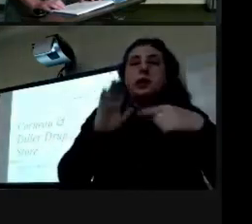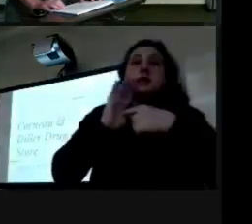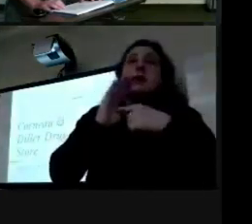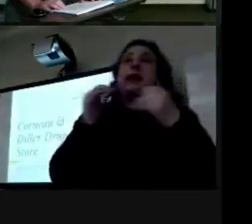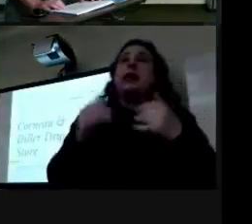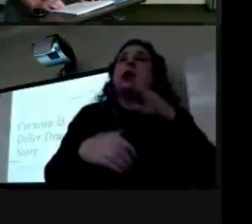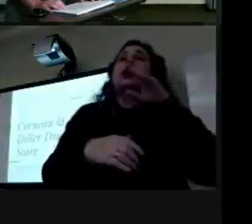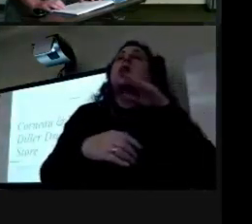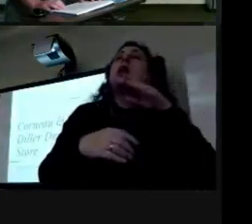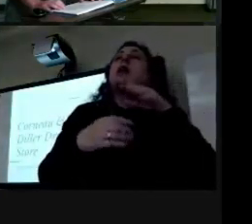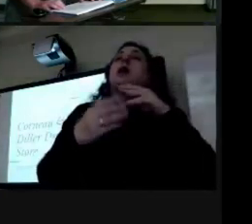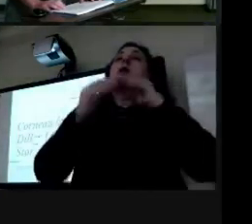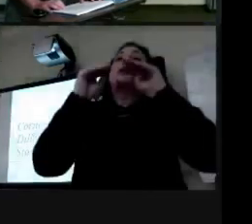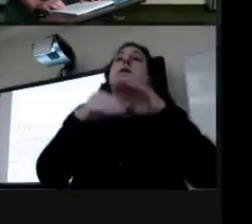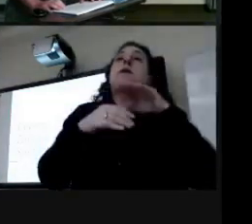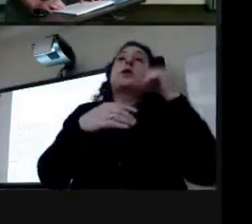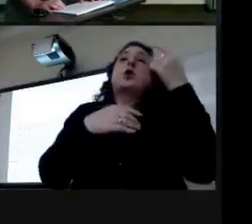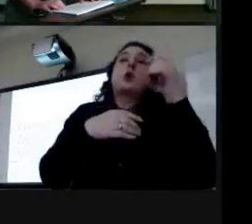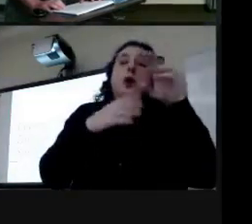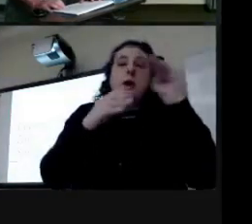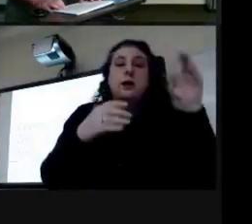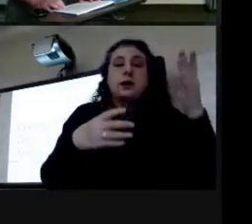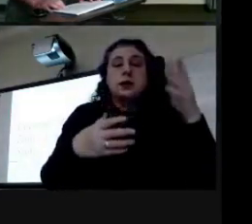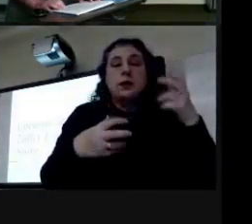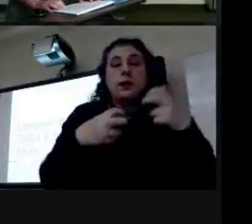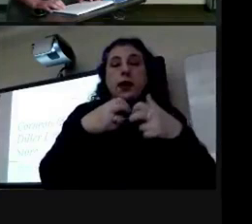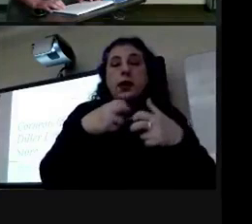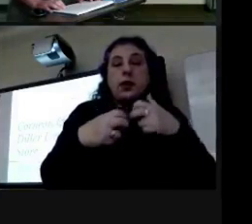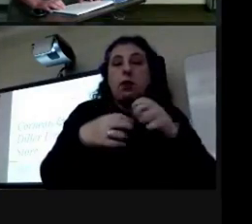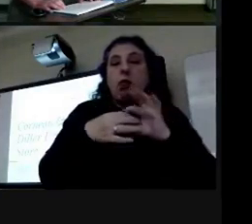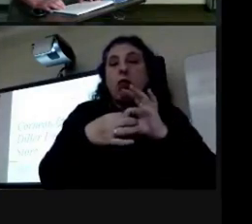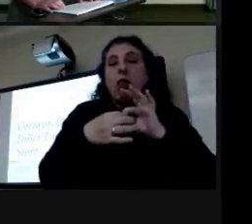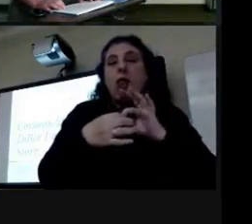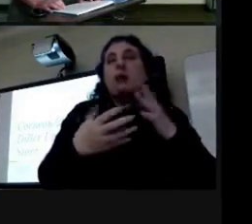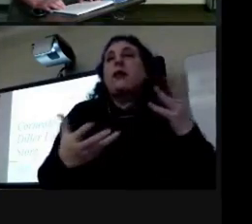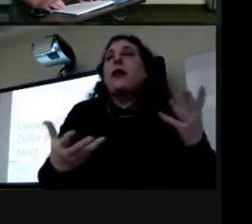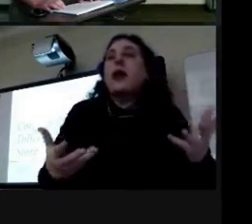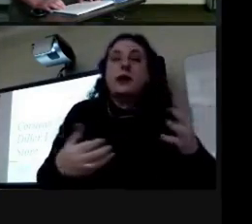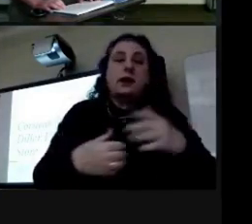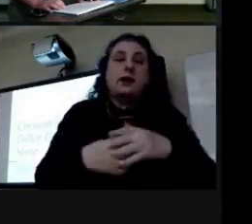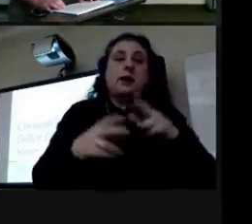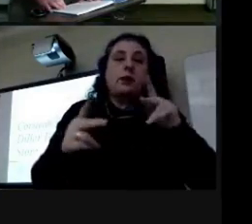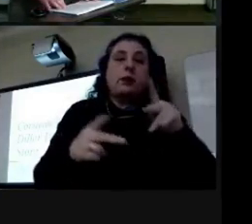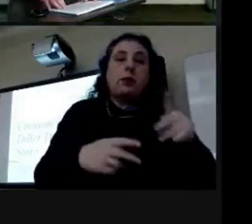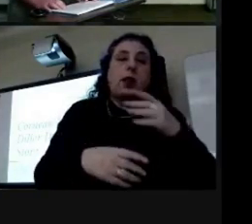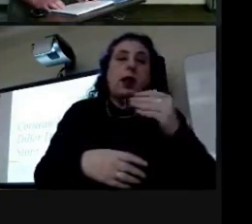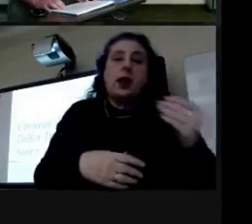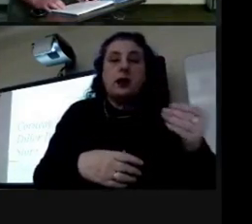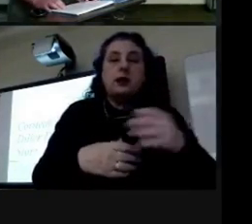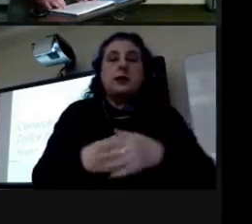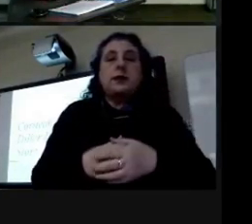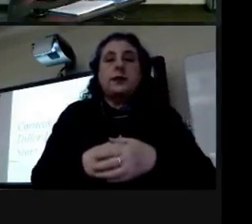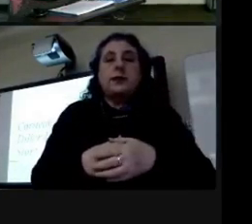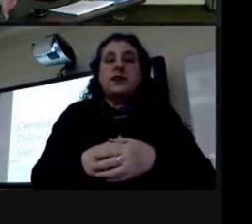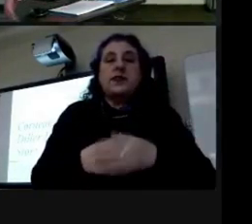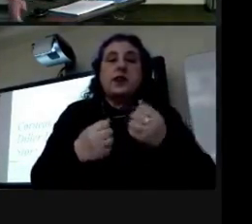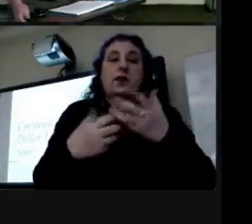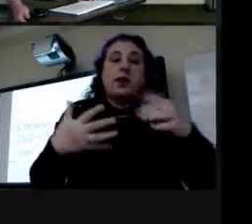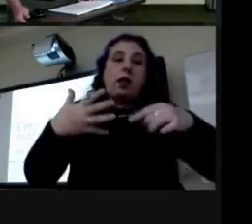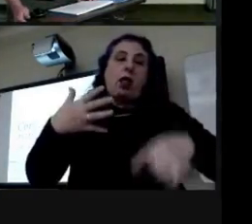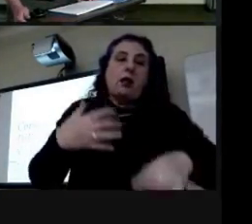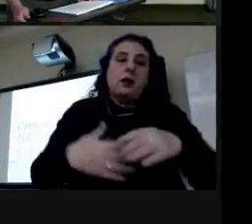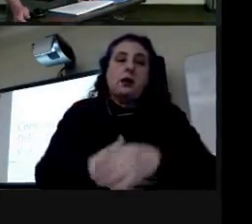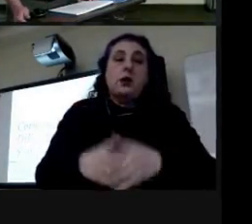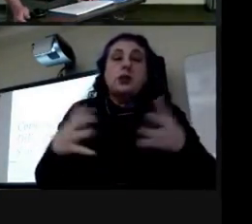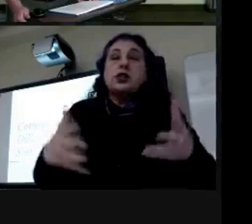and um a little some of the issues surrounding it and people and everything else